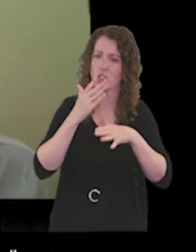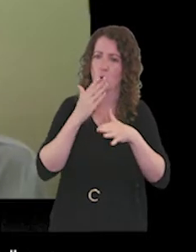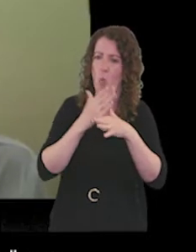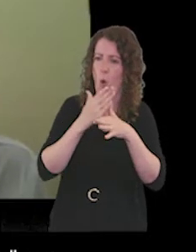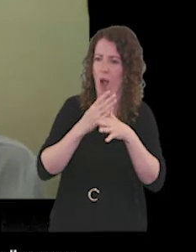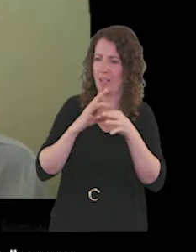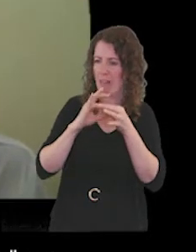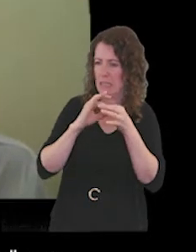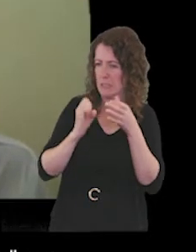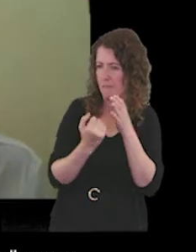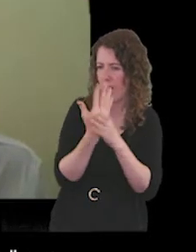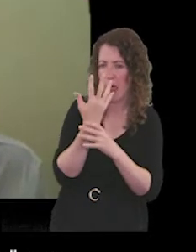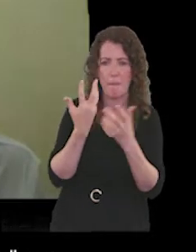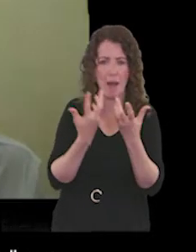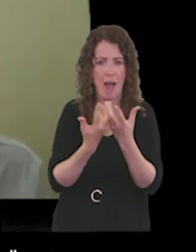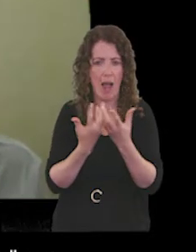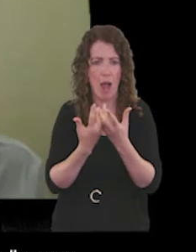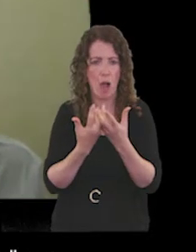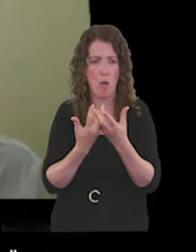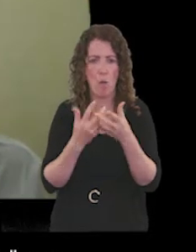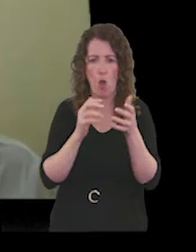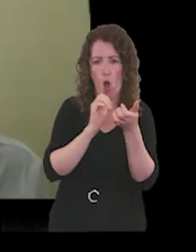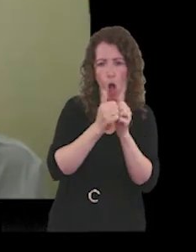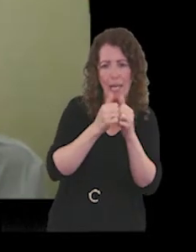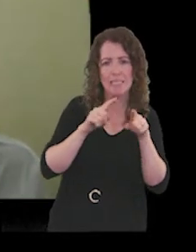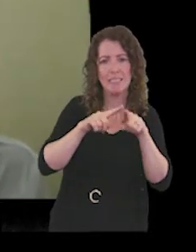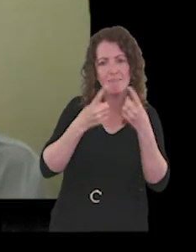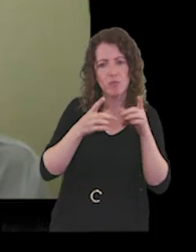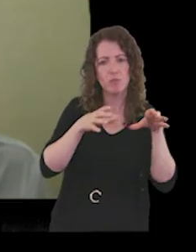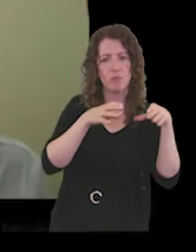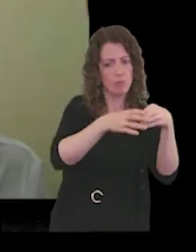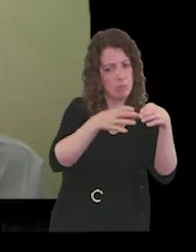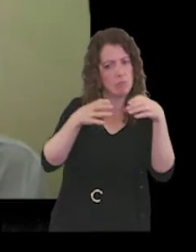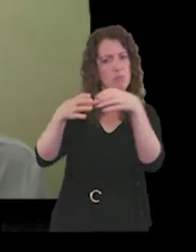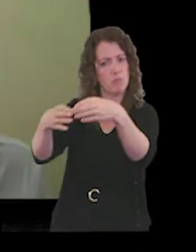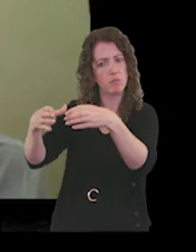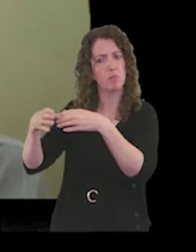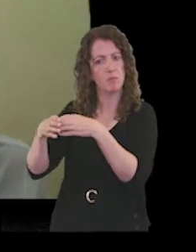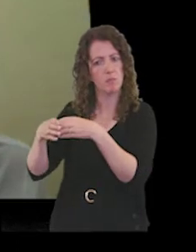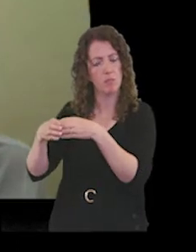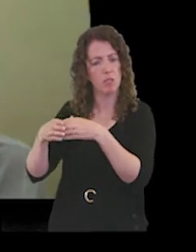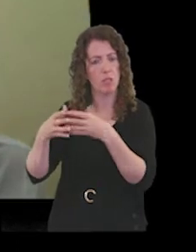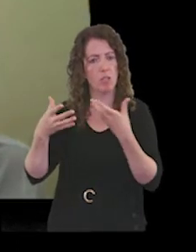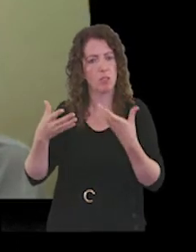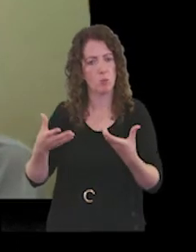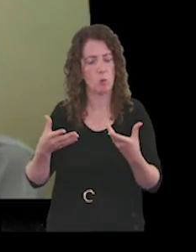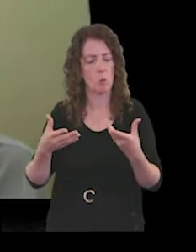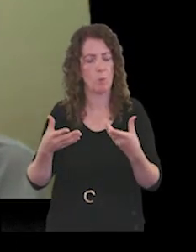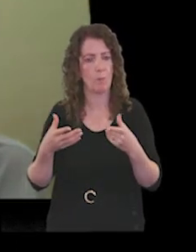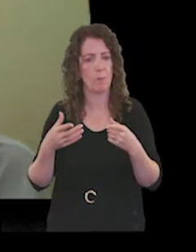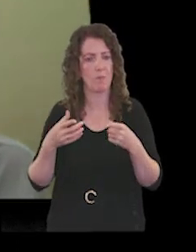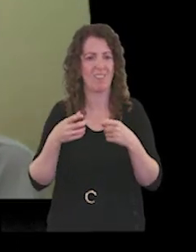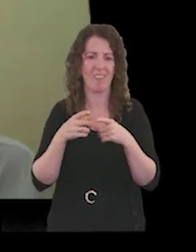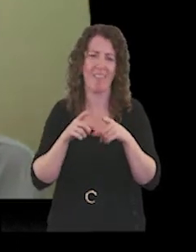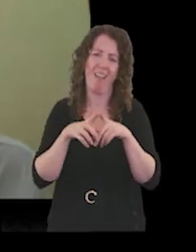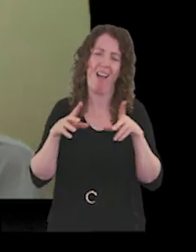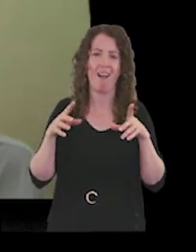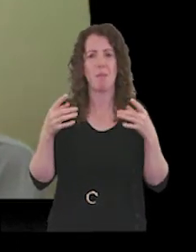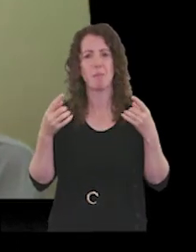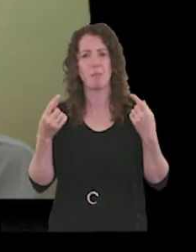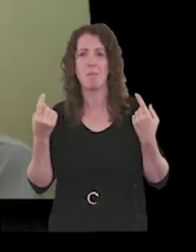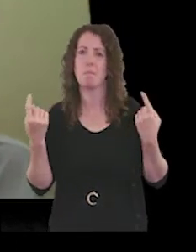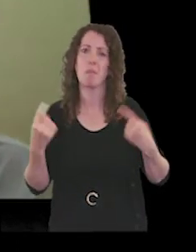with colleagues across different sectors so it i i would say as a a permissive